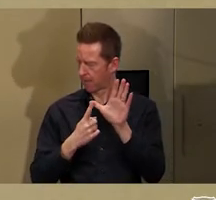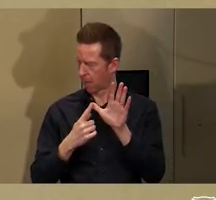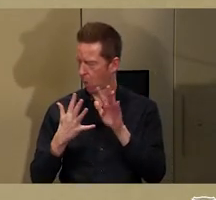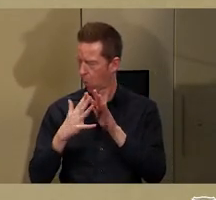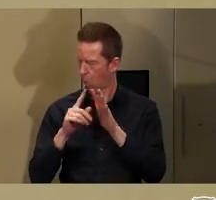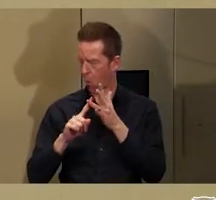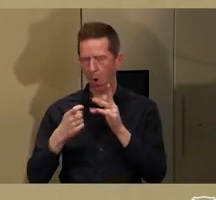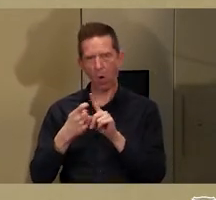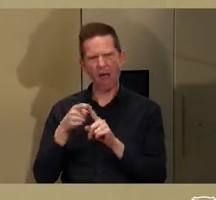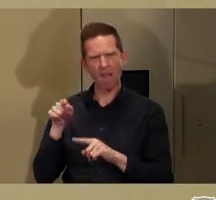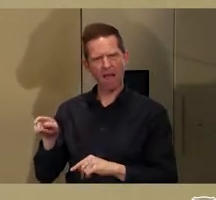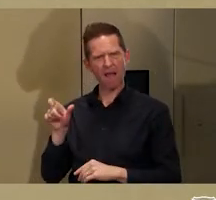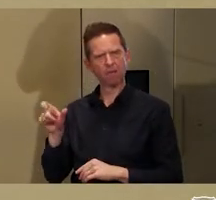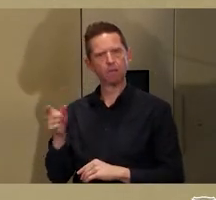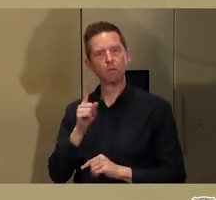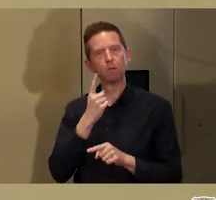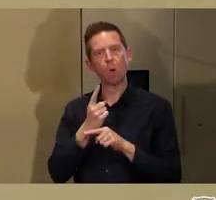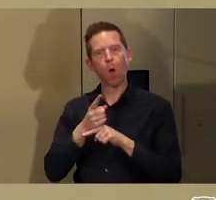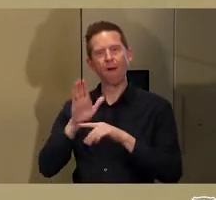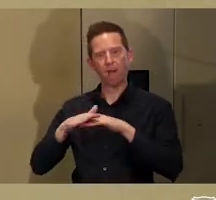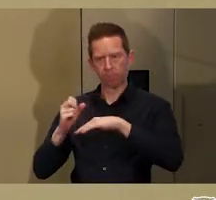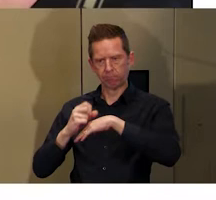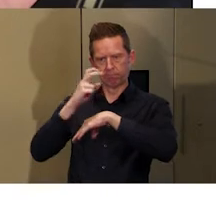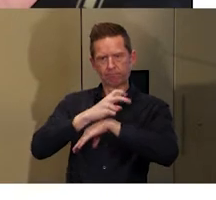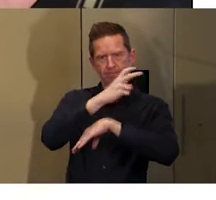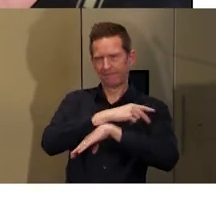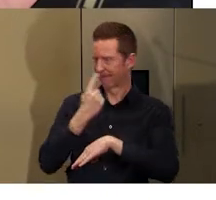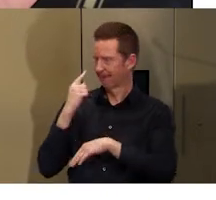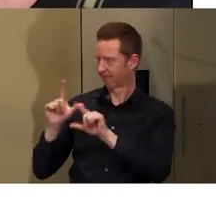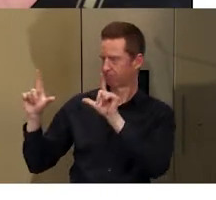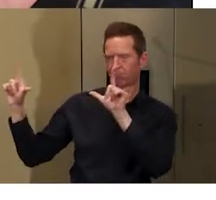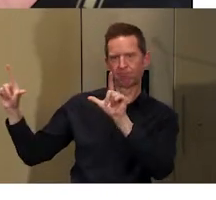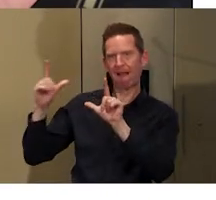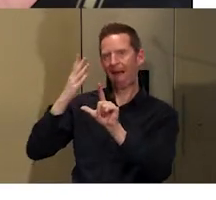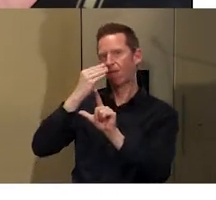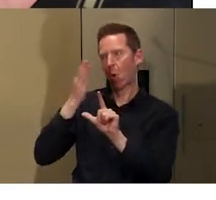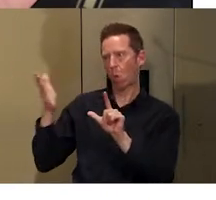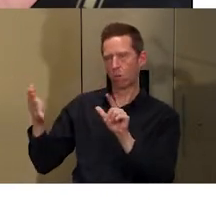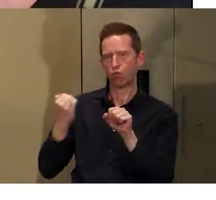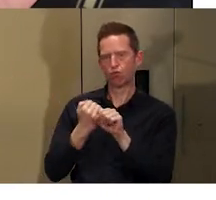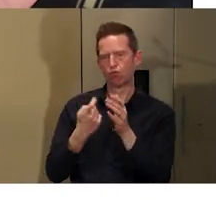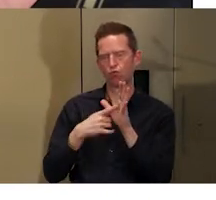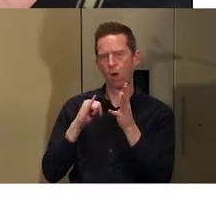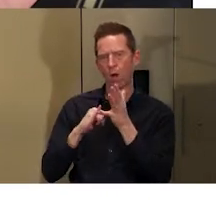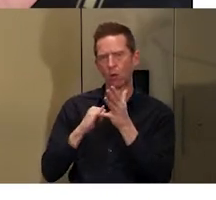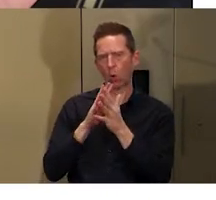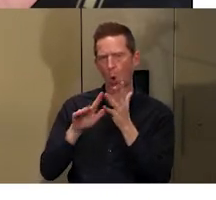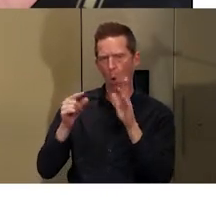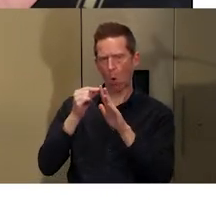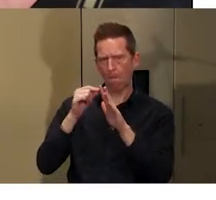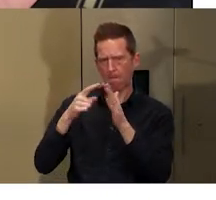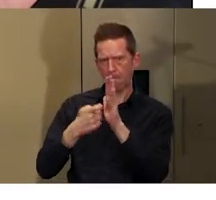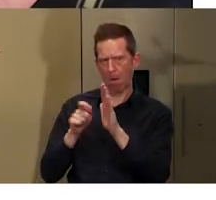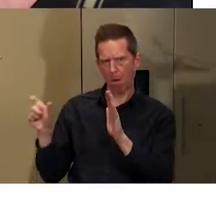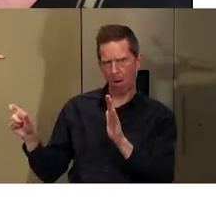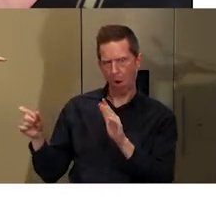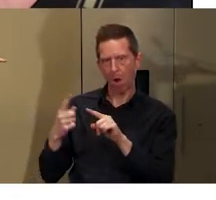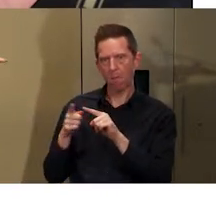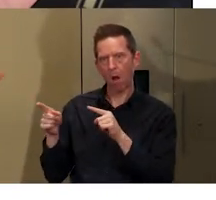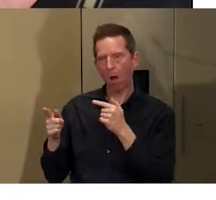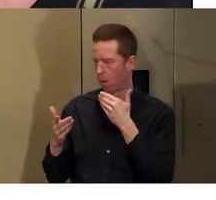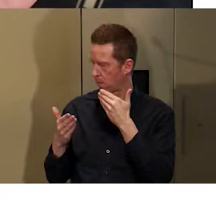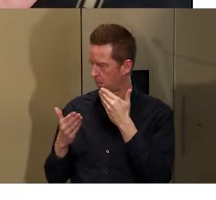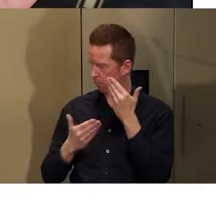to a particular species of grasshopper, the one there on the slide. It's also the word for a particular species of